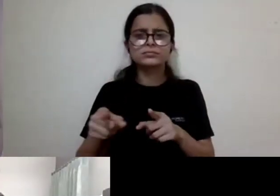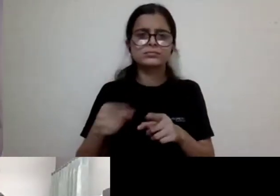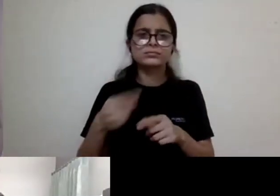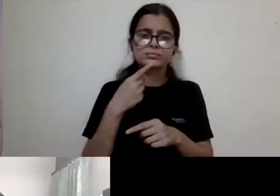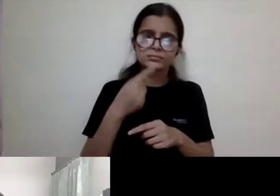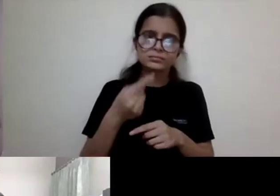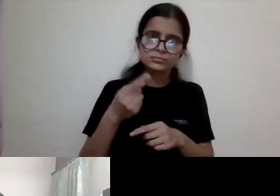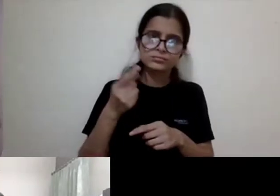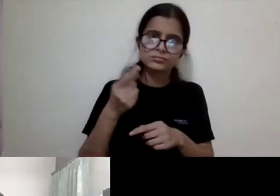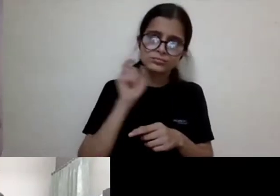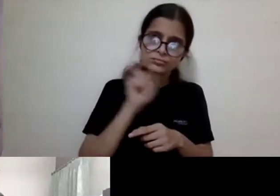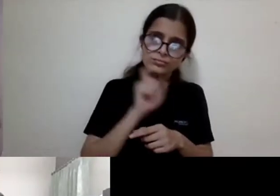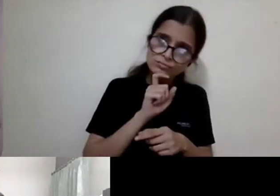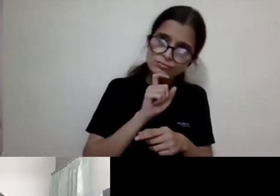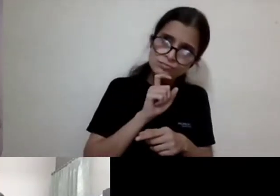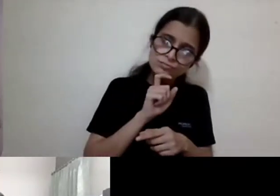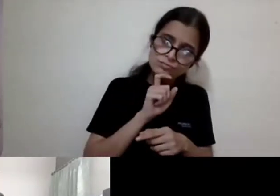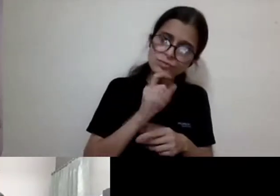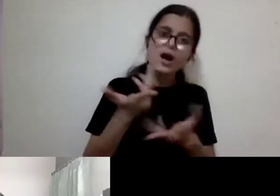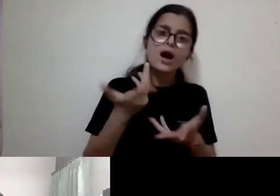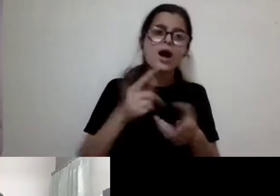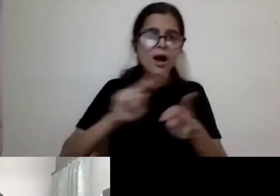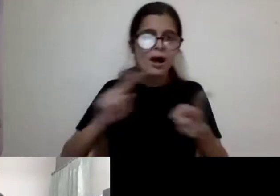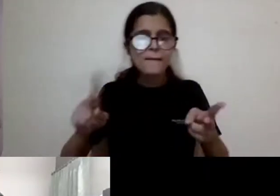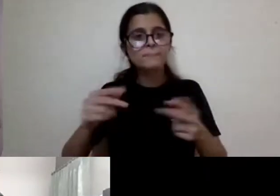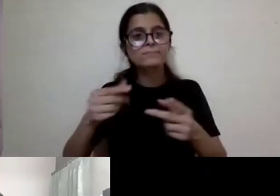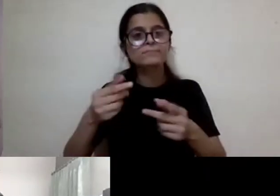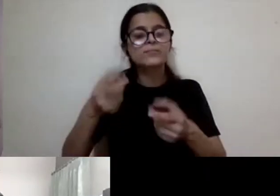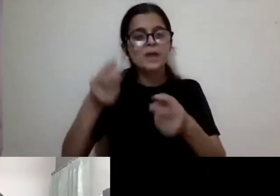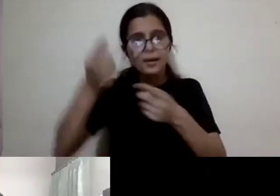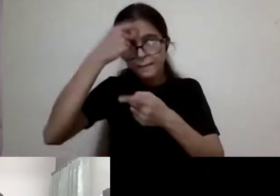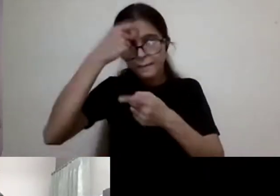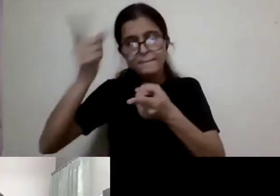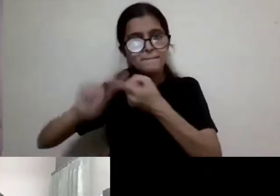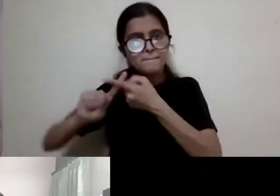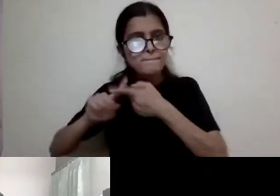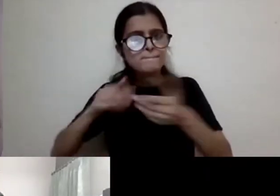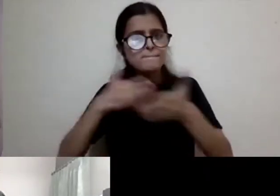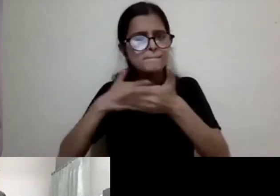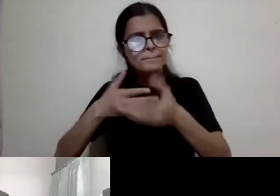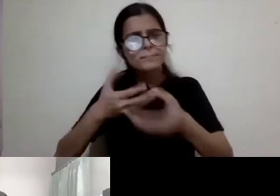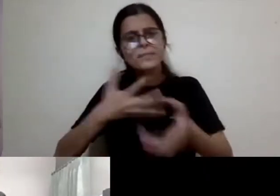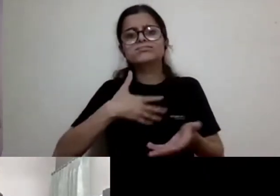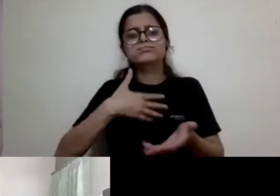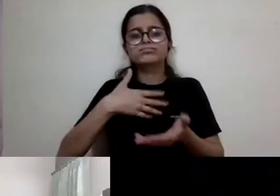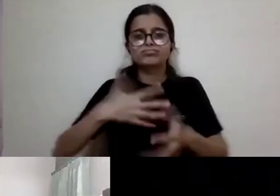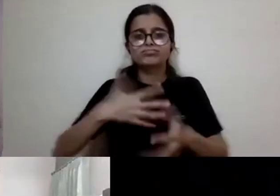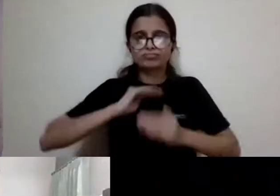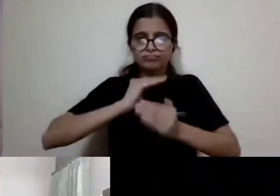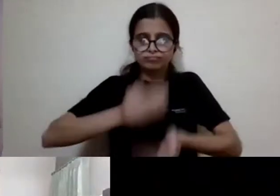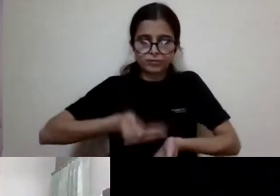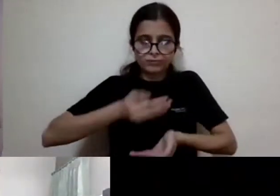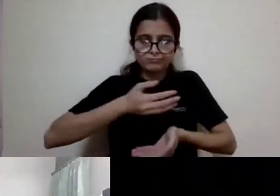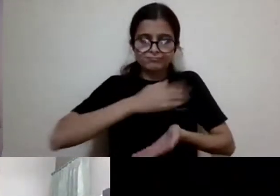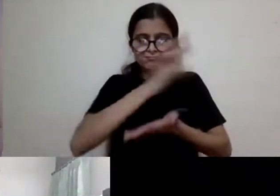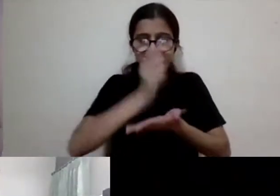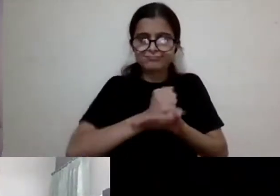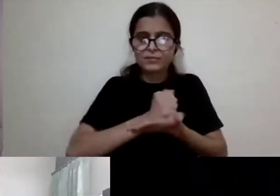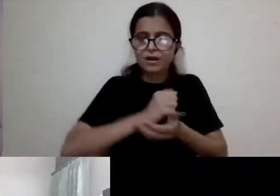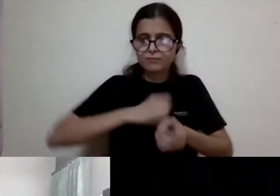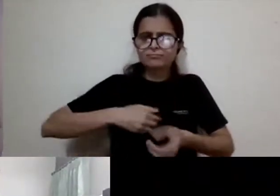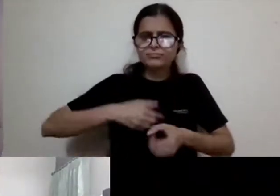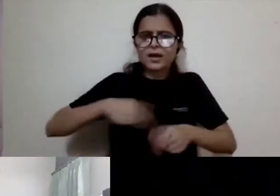alive and well now around issues of, uh, abortion and pre-implantation, uh,